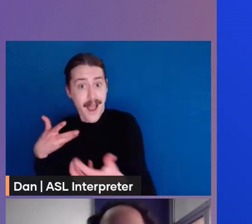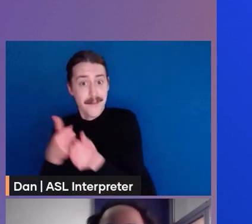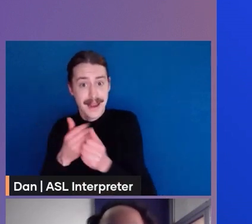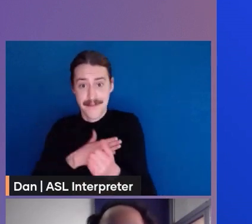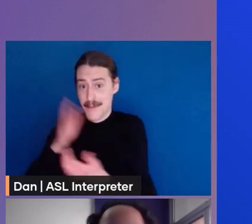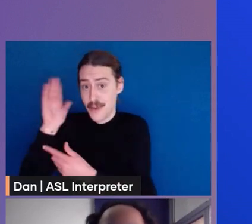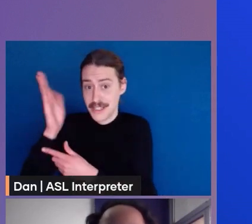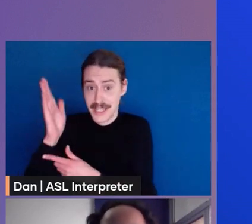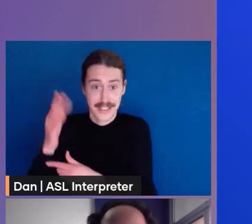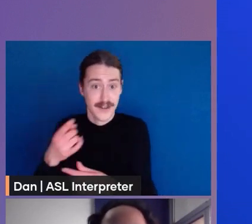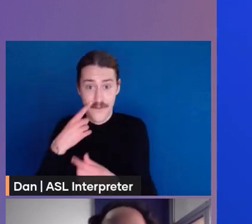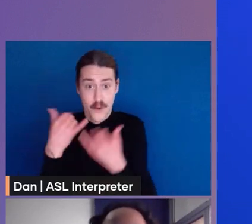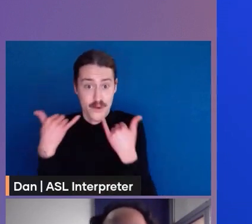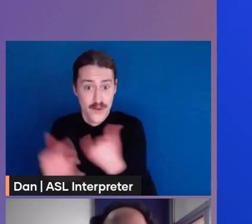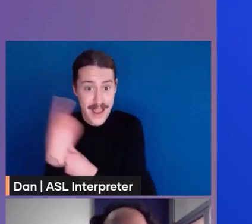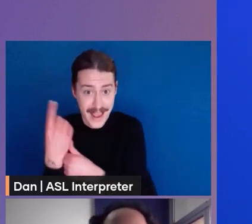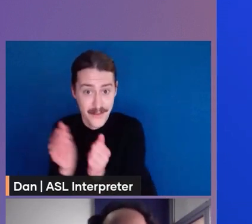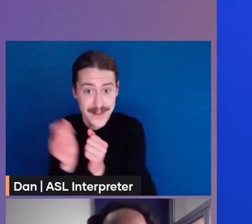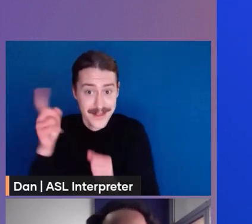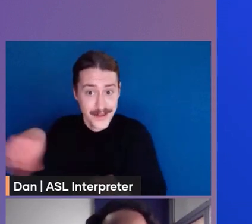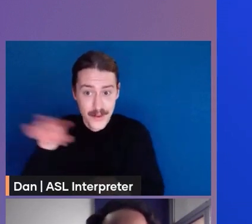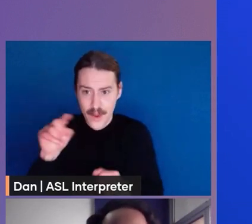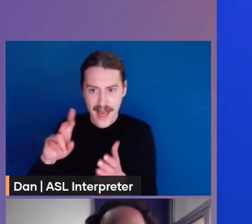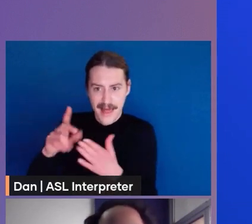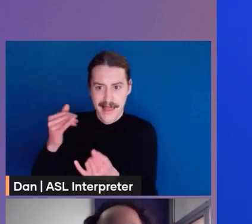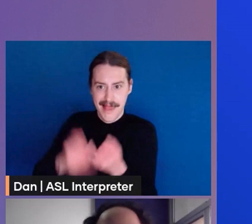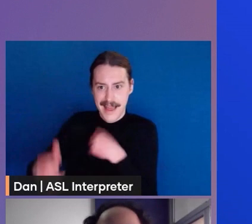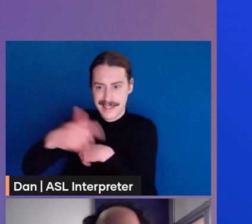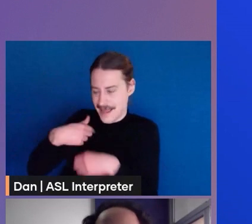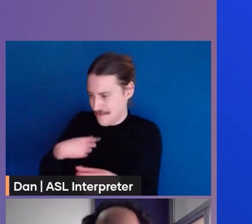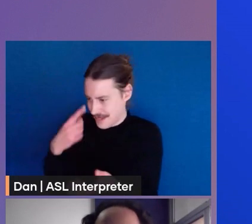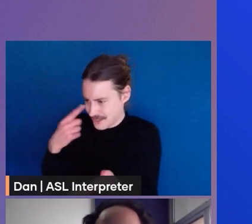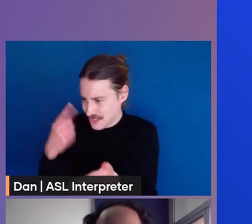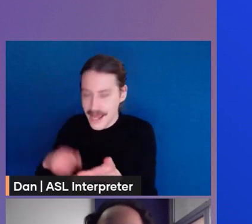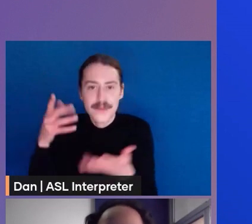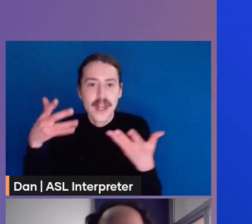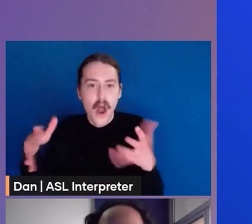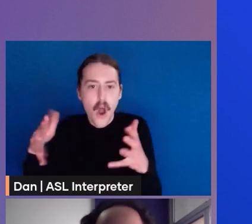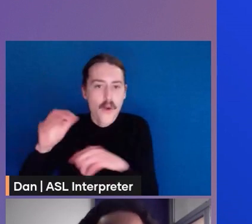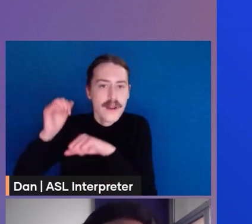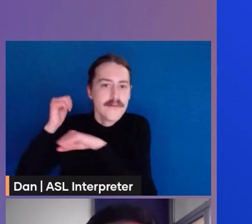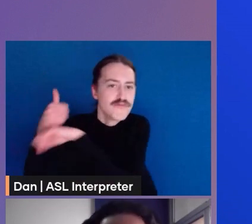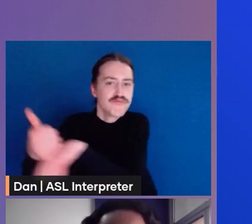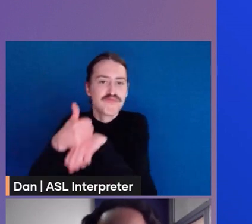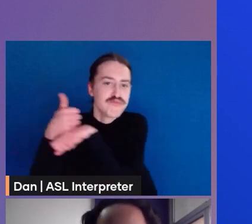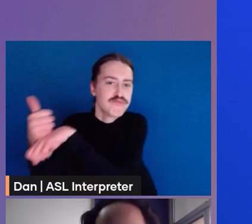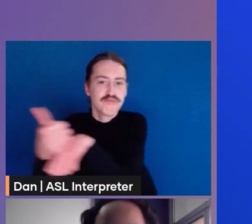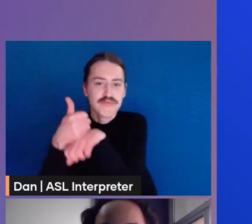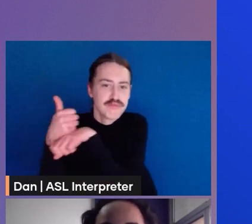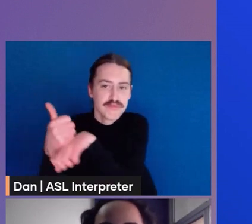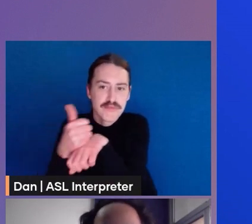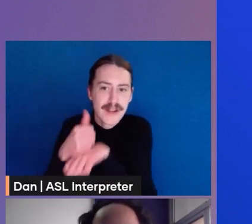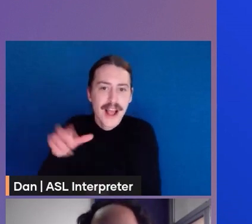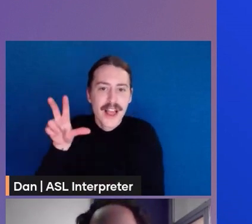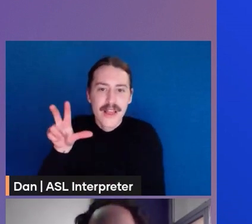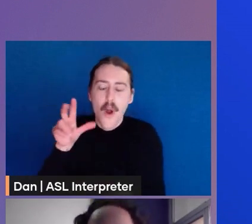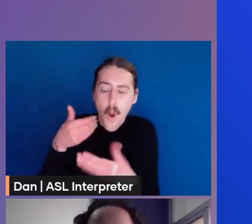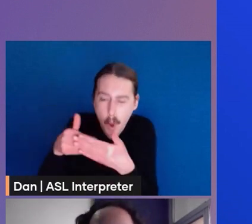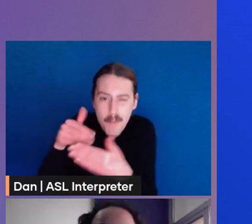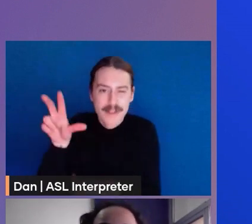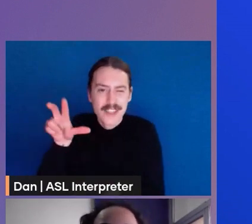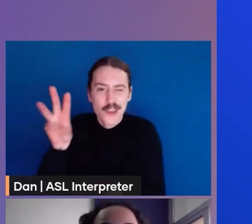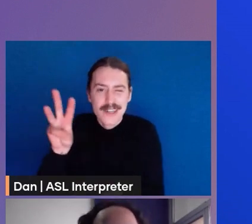the last time that i checked this model this model was already provisioned in almost 36 million times